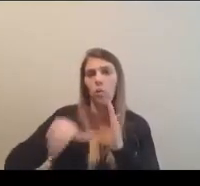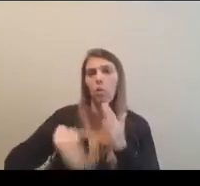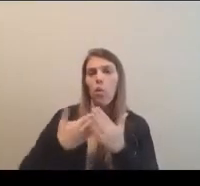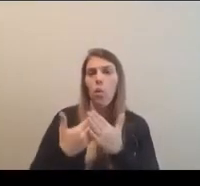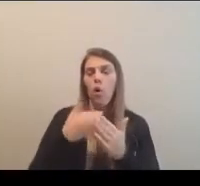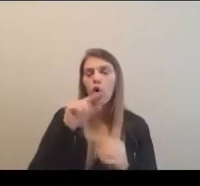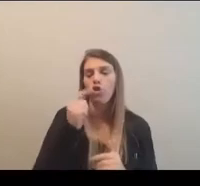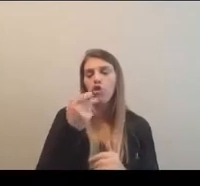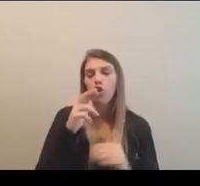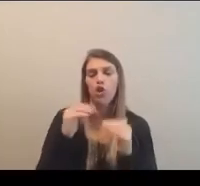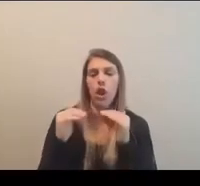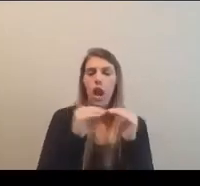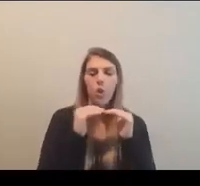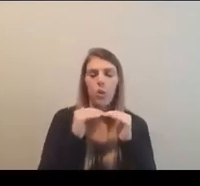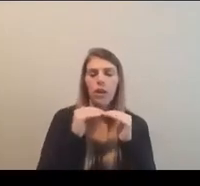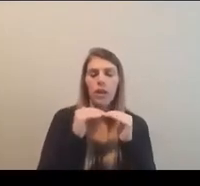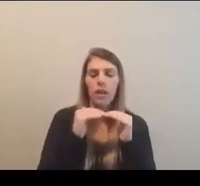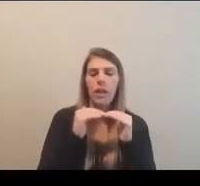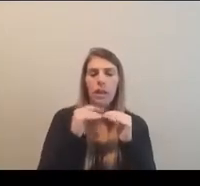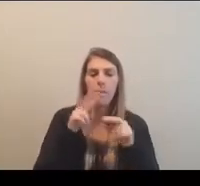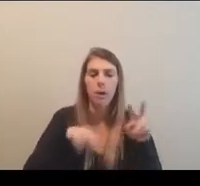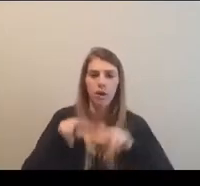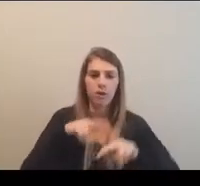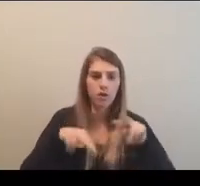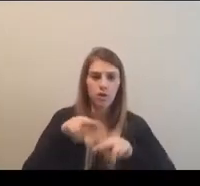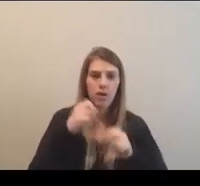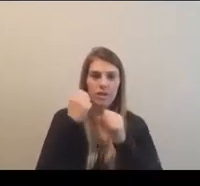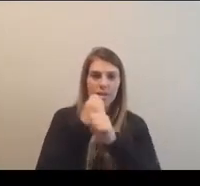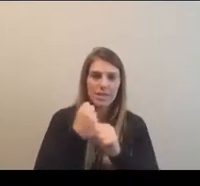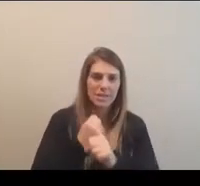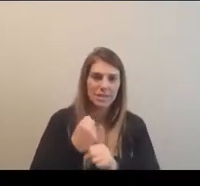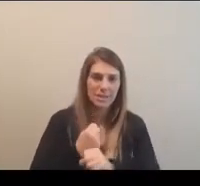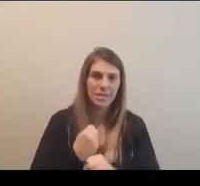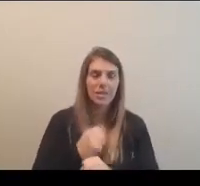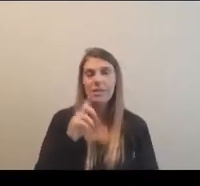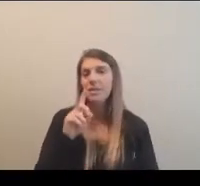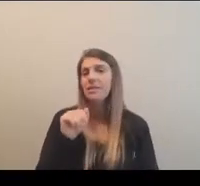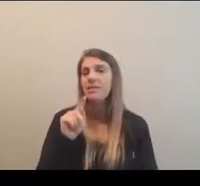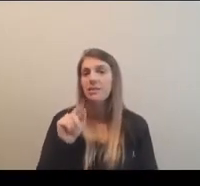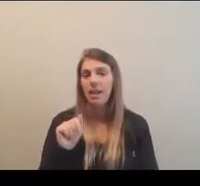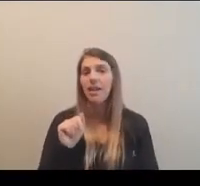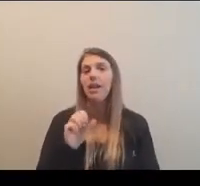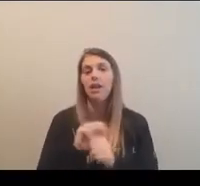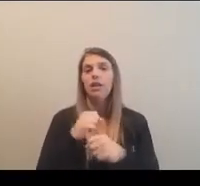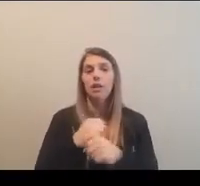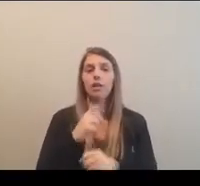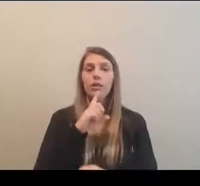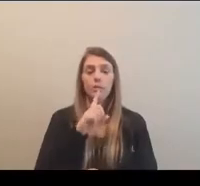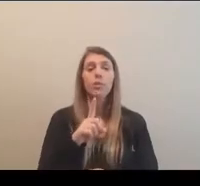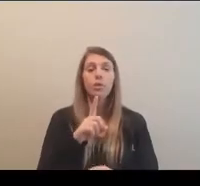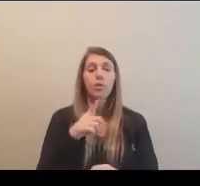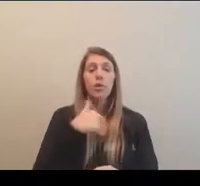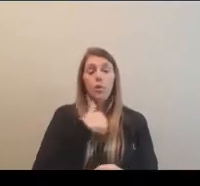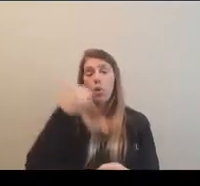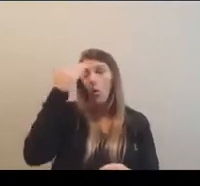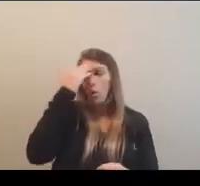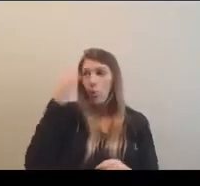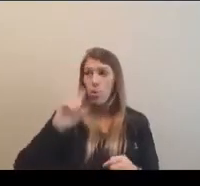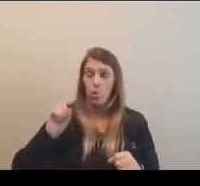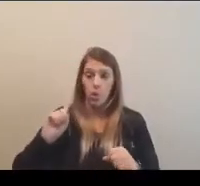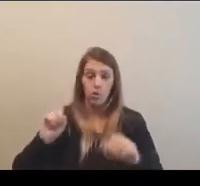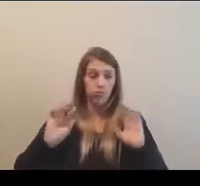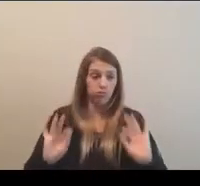gender equity related monitoring, um, statistics, uh, data, et cetera, and making sure that we know where things are.